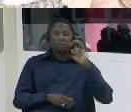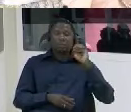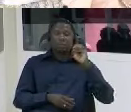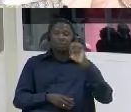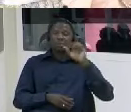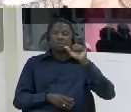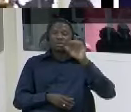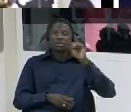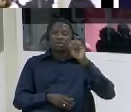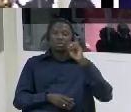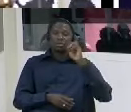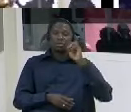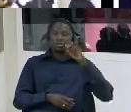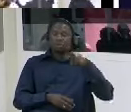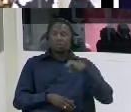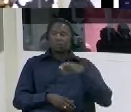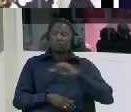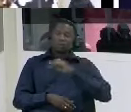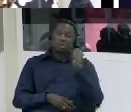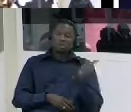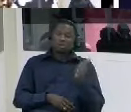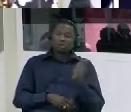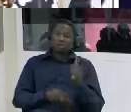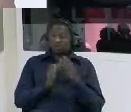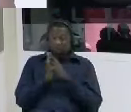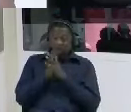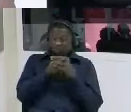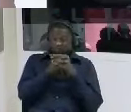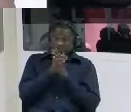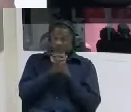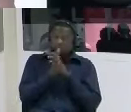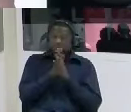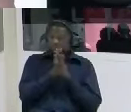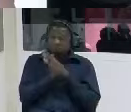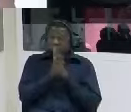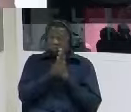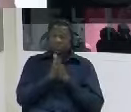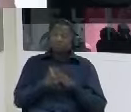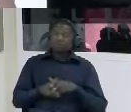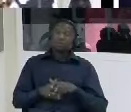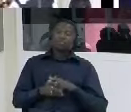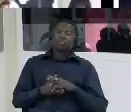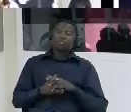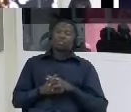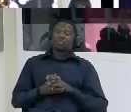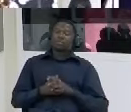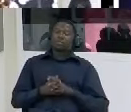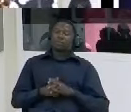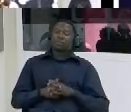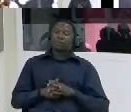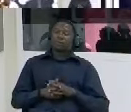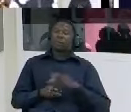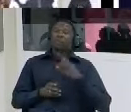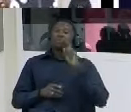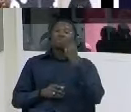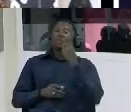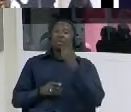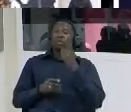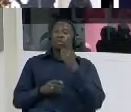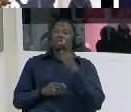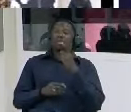can you please repeat the charges treason charge one conspiracy charge two